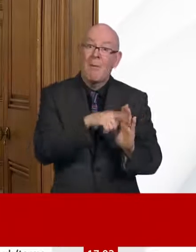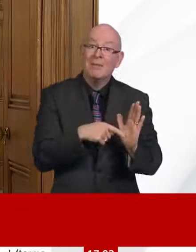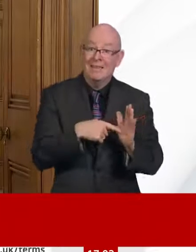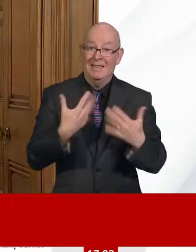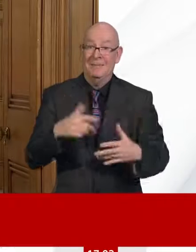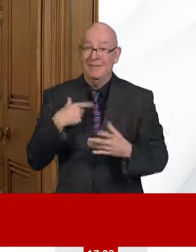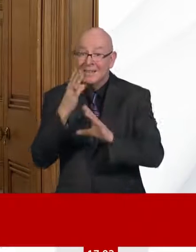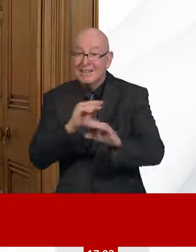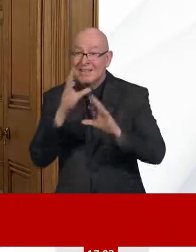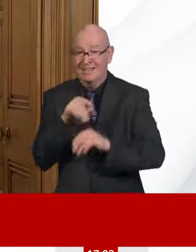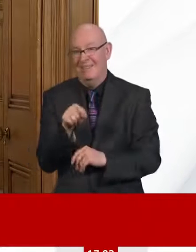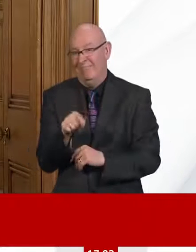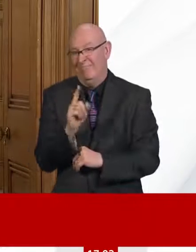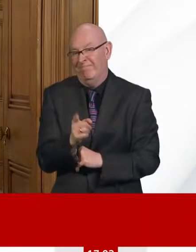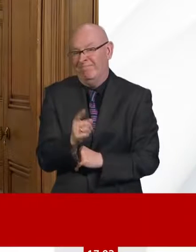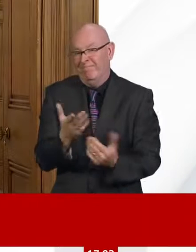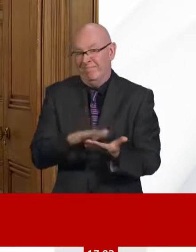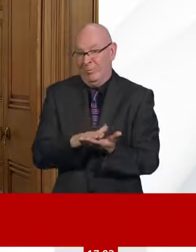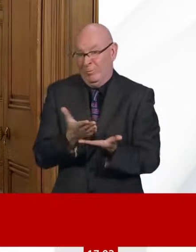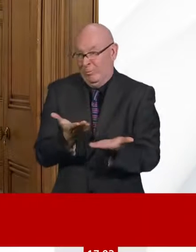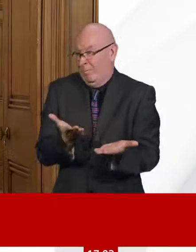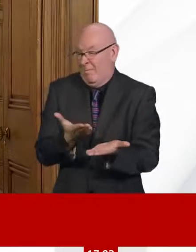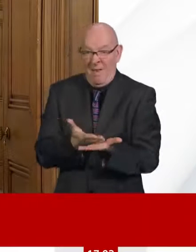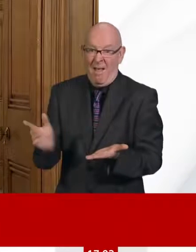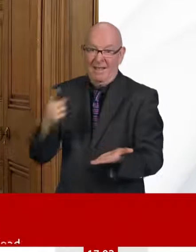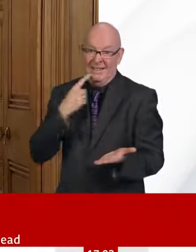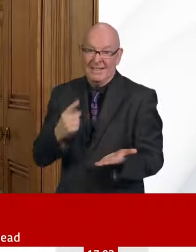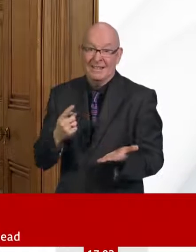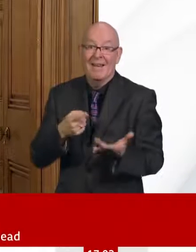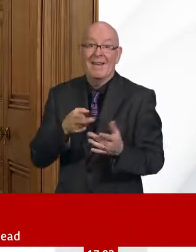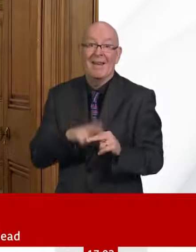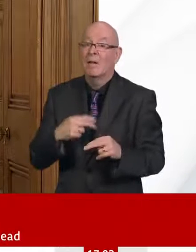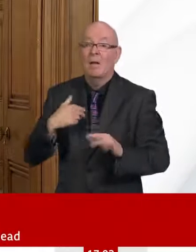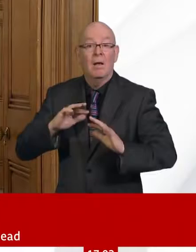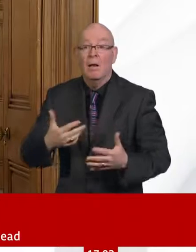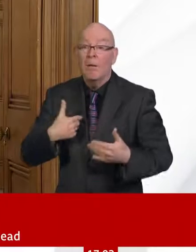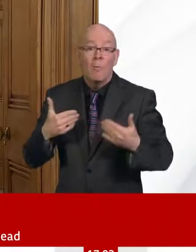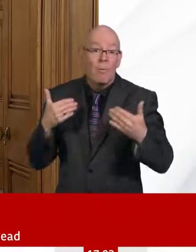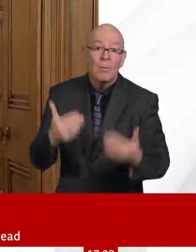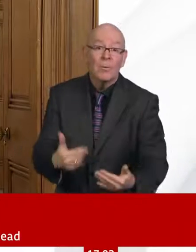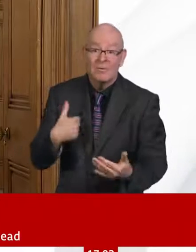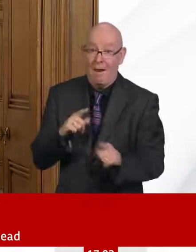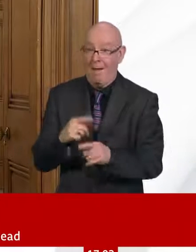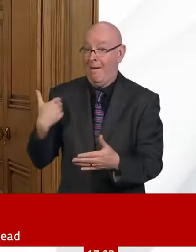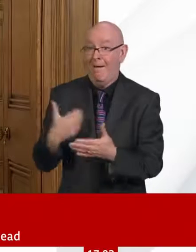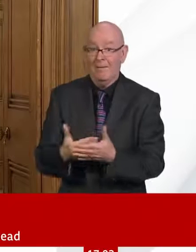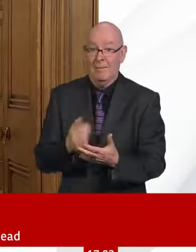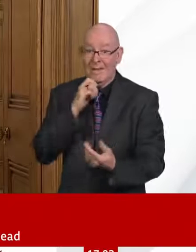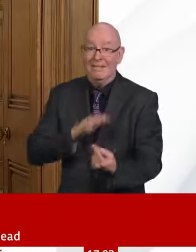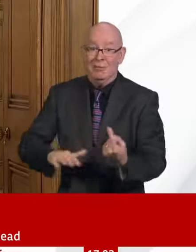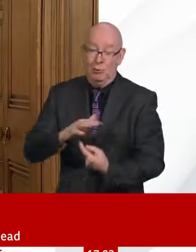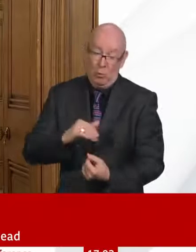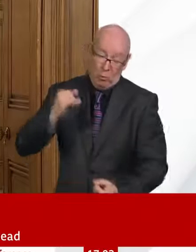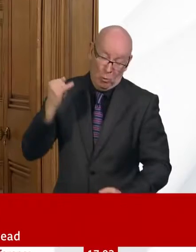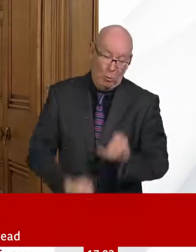Right now, the single most important thing we can do for the health of our economy is to protect the